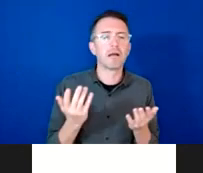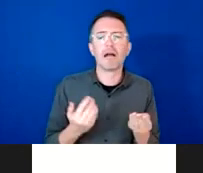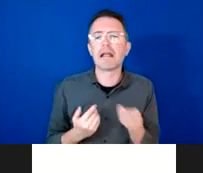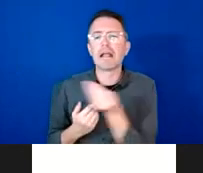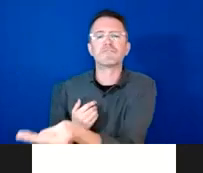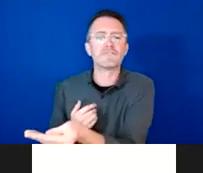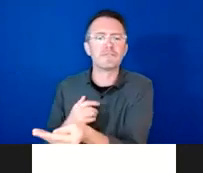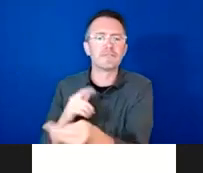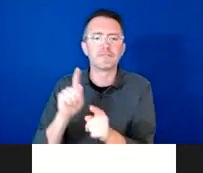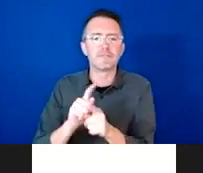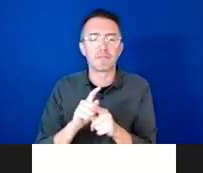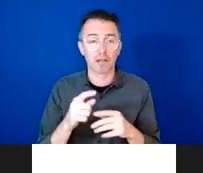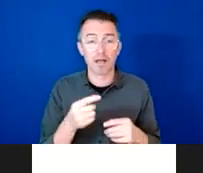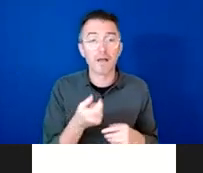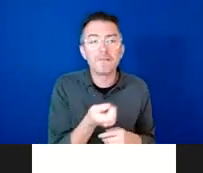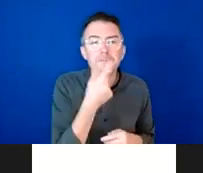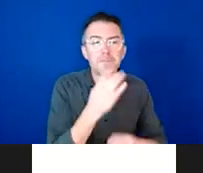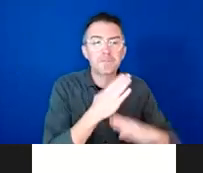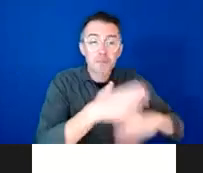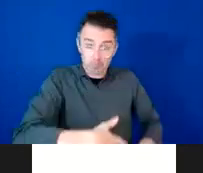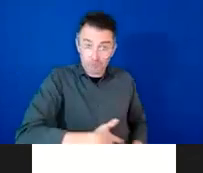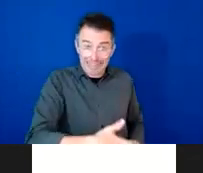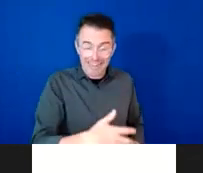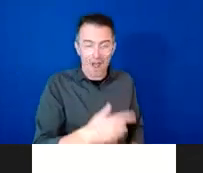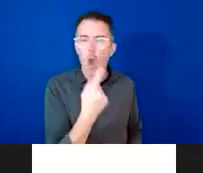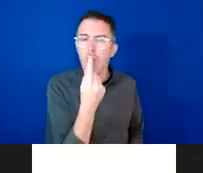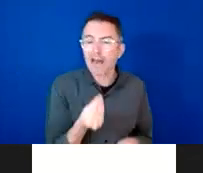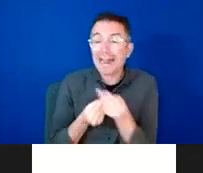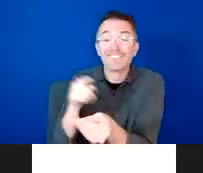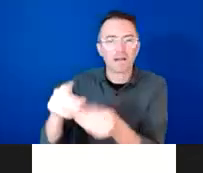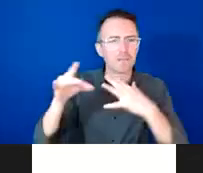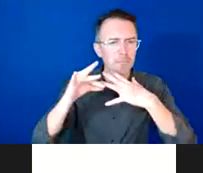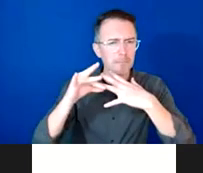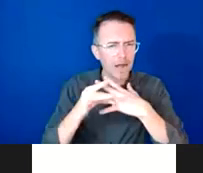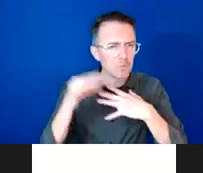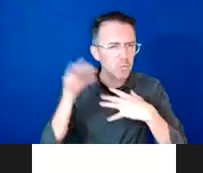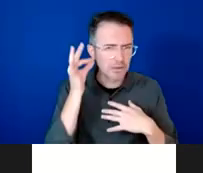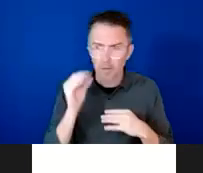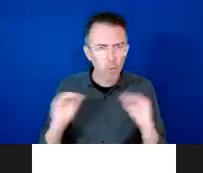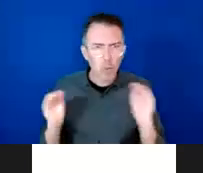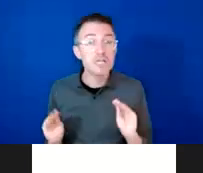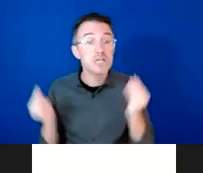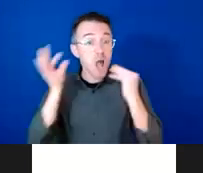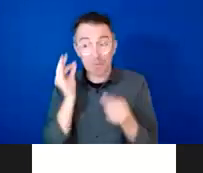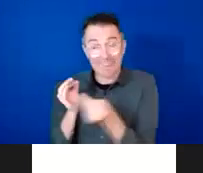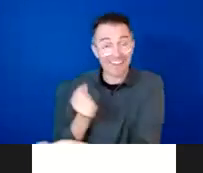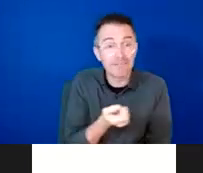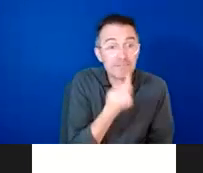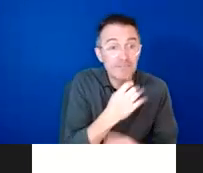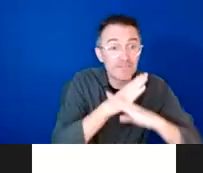we must uphold the rights of women and young people in the delivery of care for it to be gender sensitive